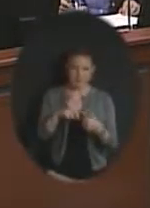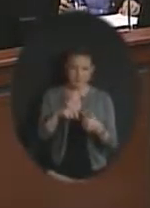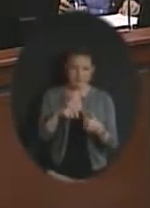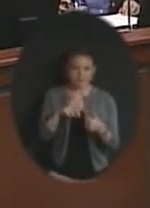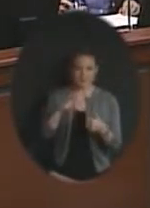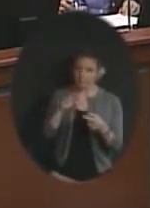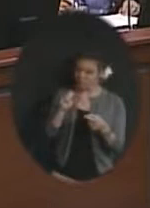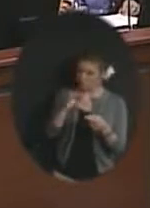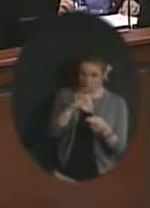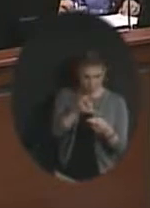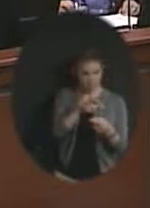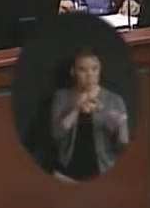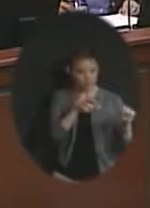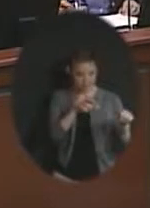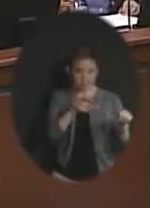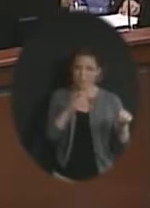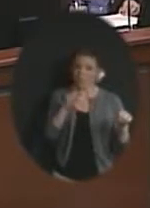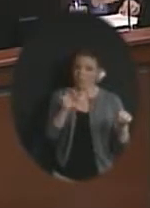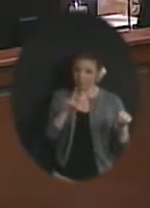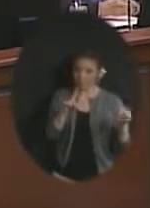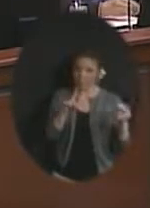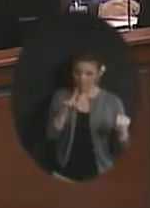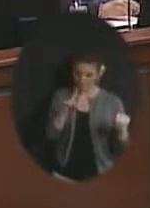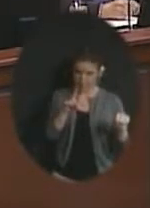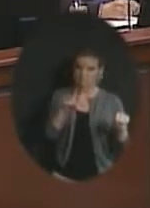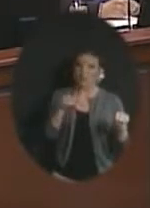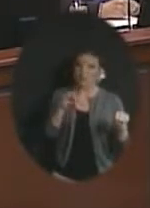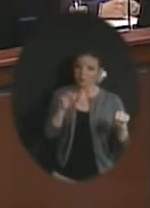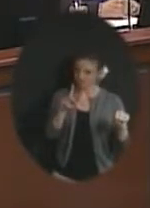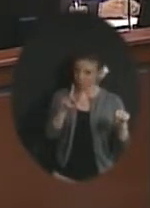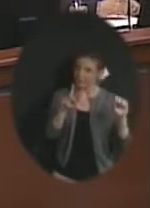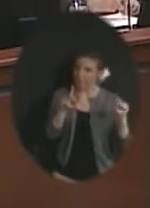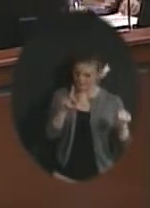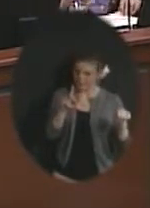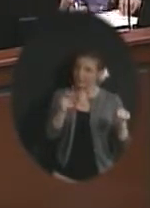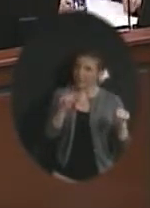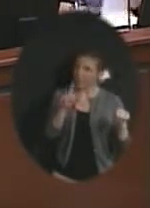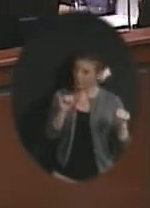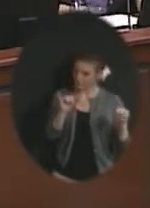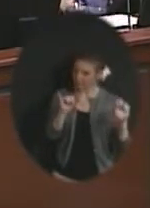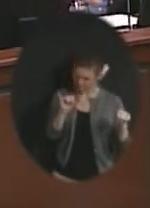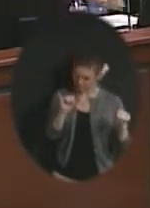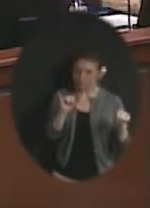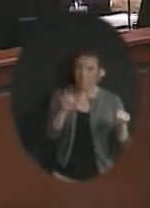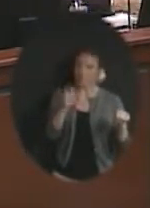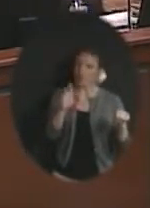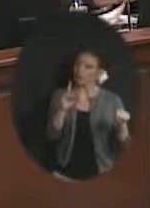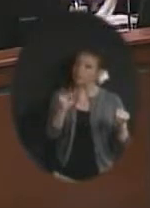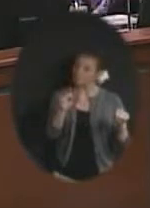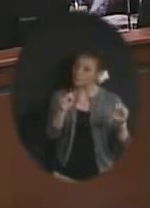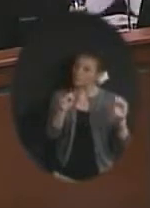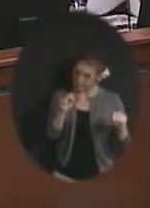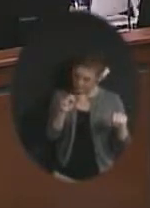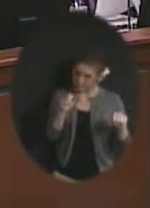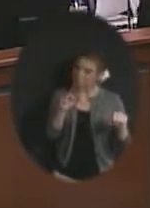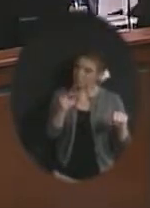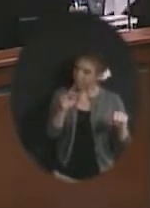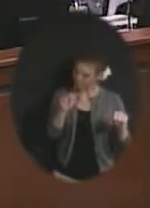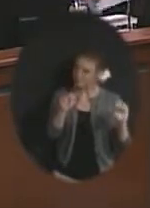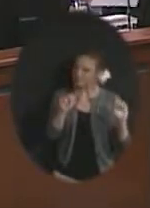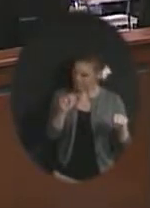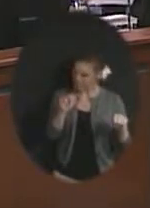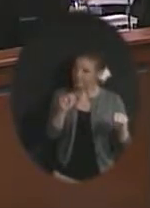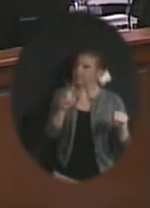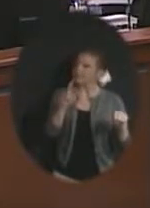Certainly. Mr. Scheer. Yes. Mr. Polin. Yes. Mr. Parker. Yes. Ms. Ashley. Yes. Dr. Daniels. Yes. Mrs. Martin. Yes.